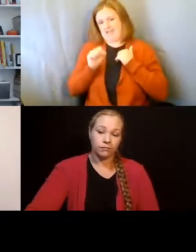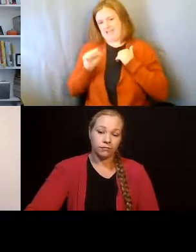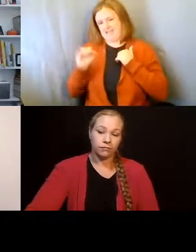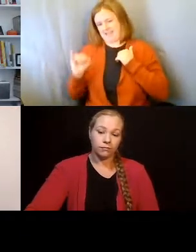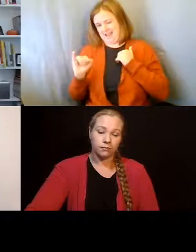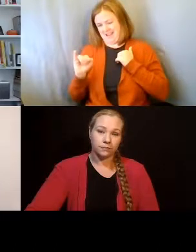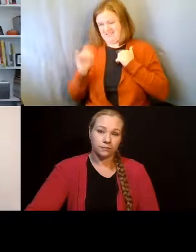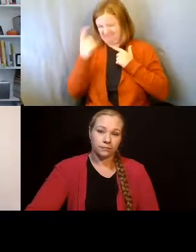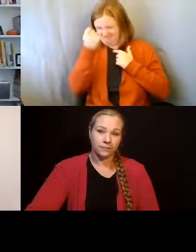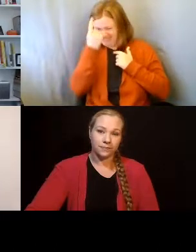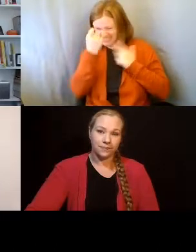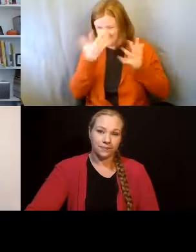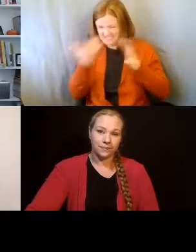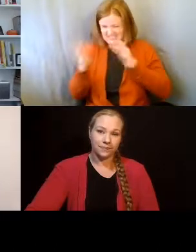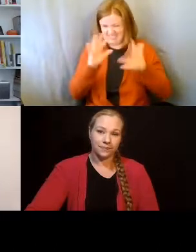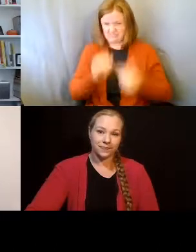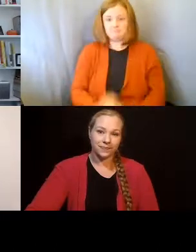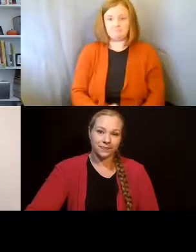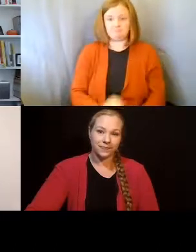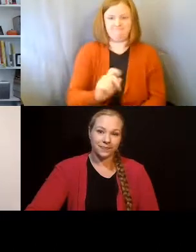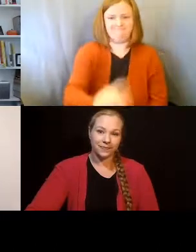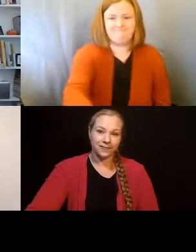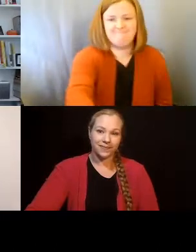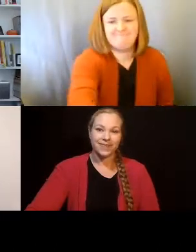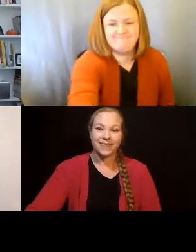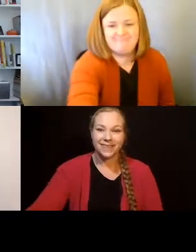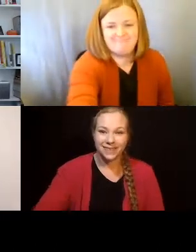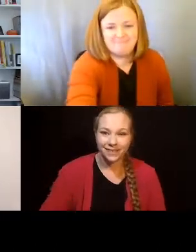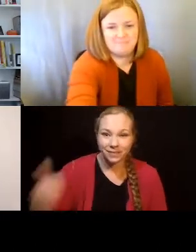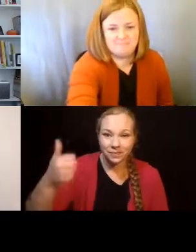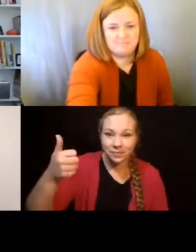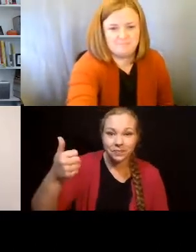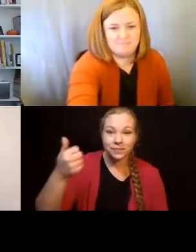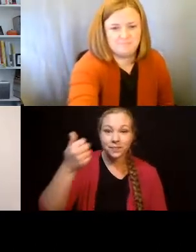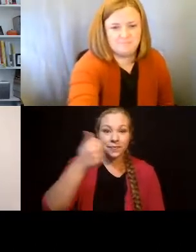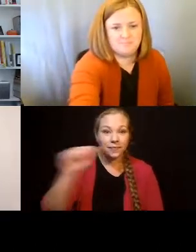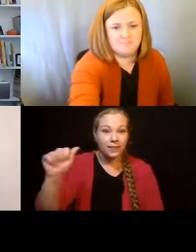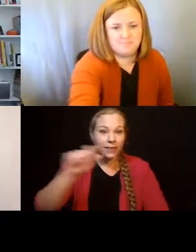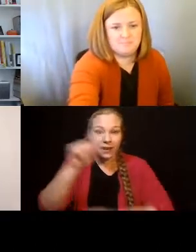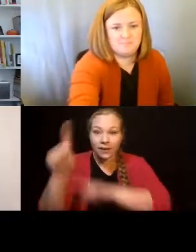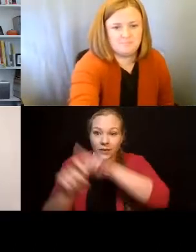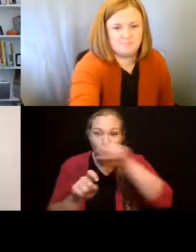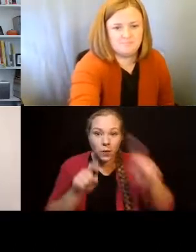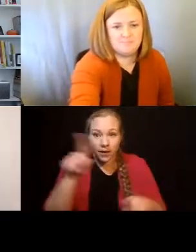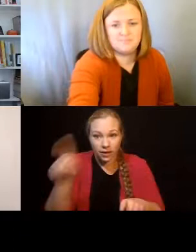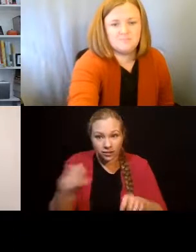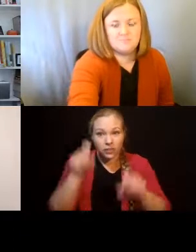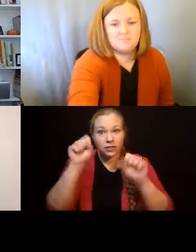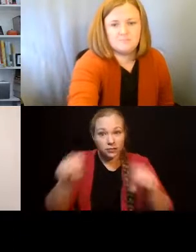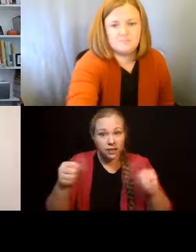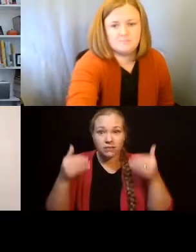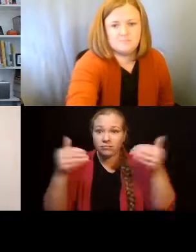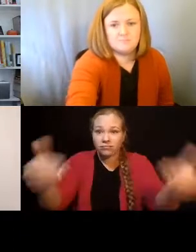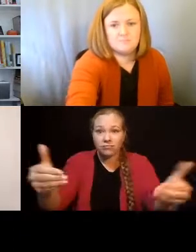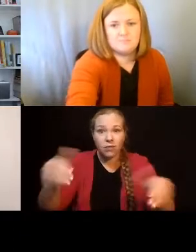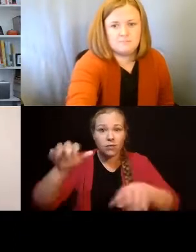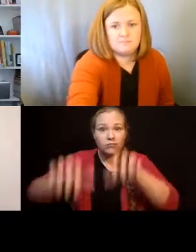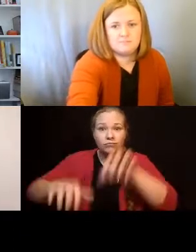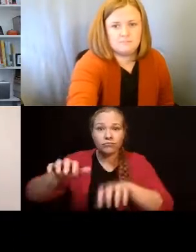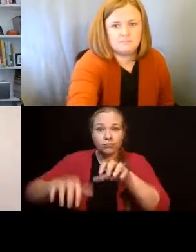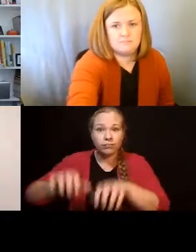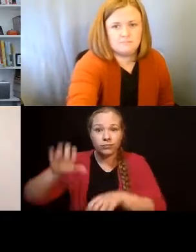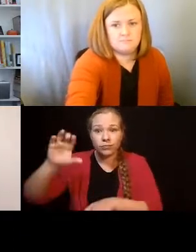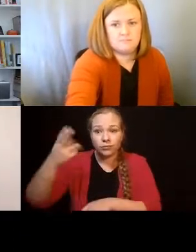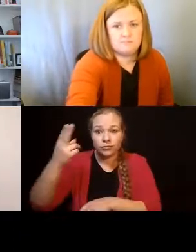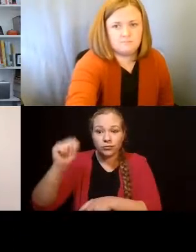So does that make sense? Questions that you guys want to put in the chat? Emily, please track